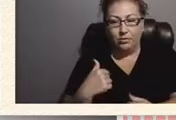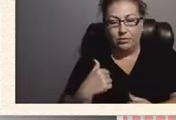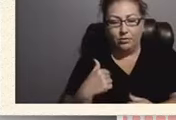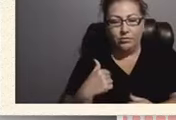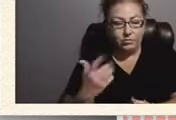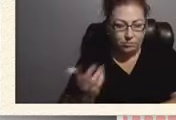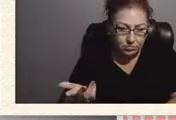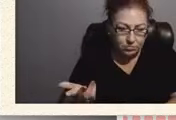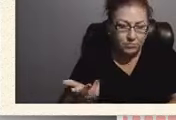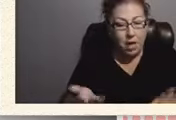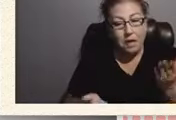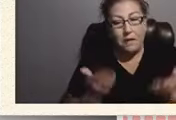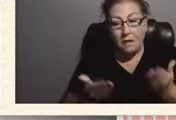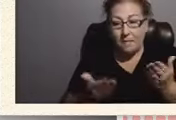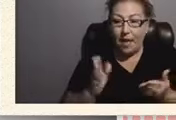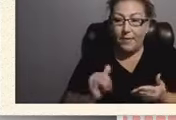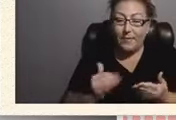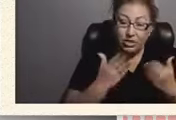by suggestion